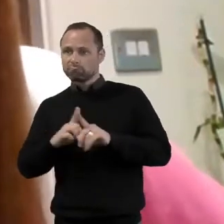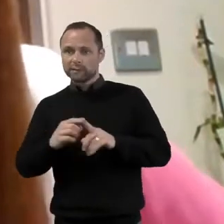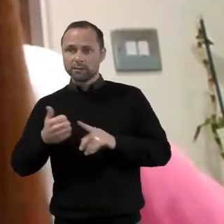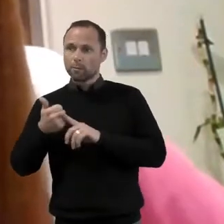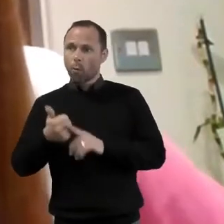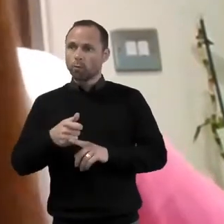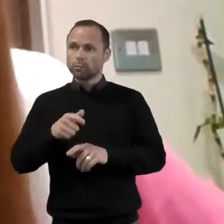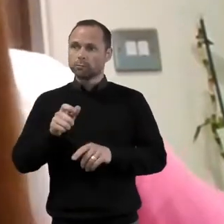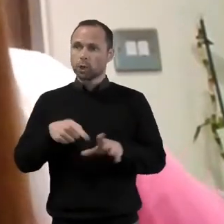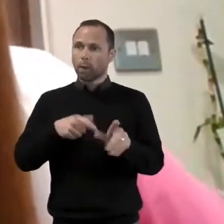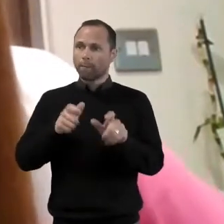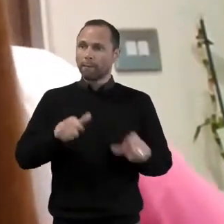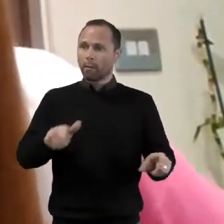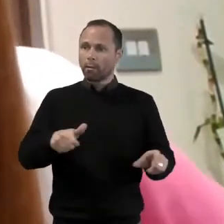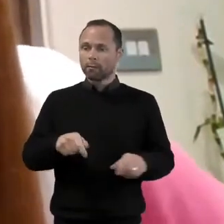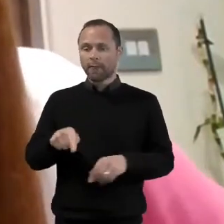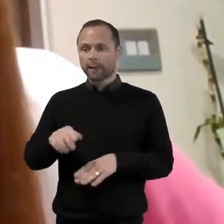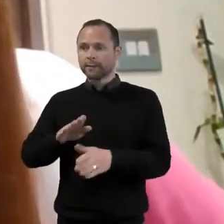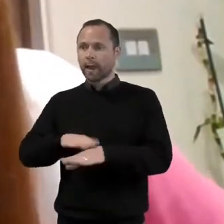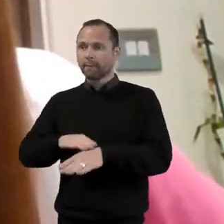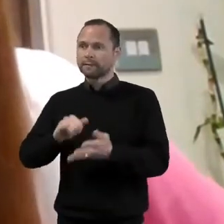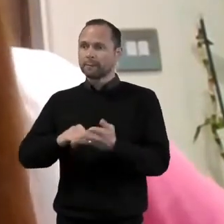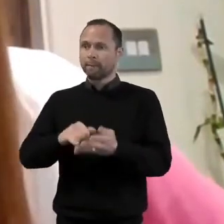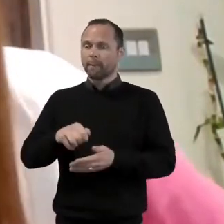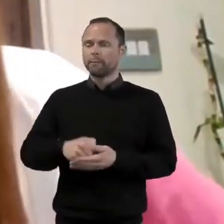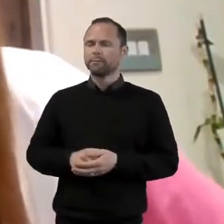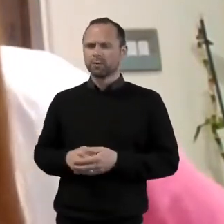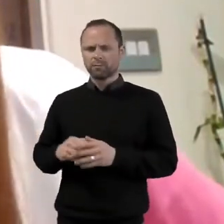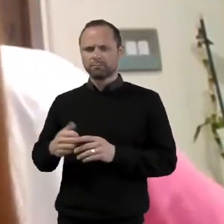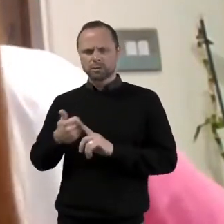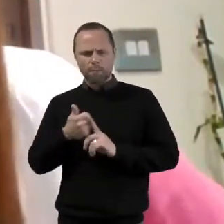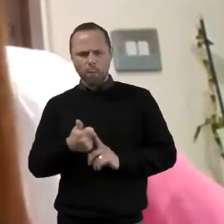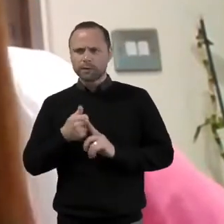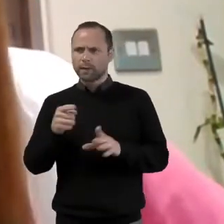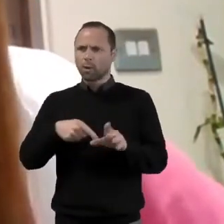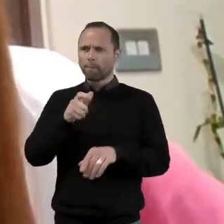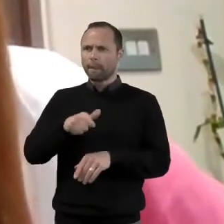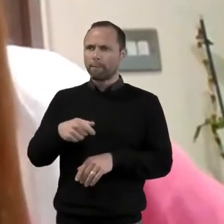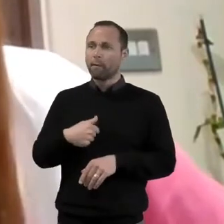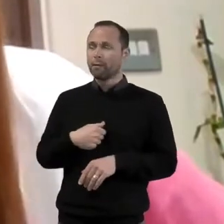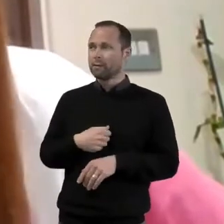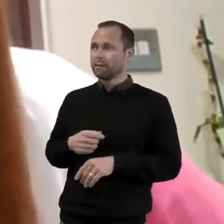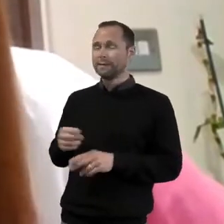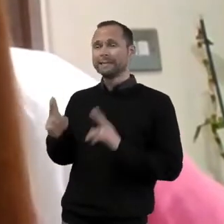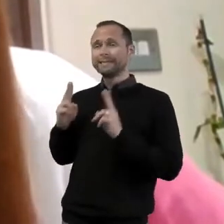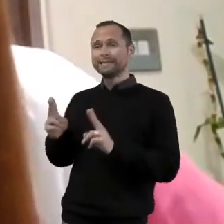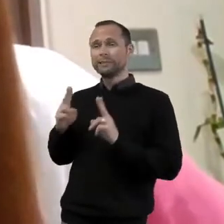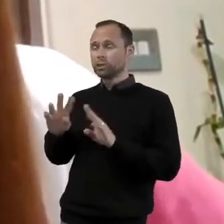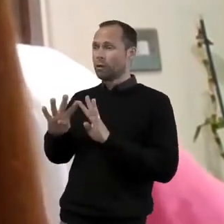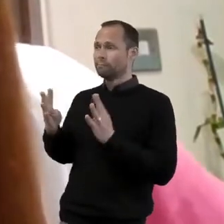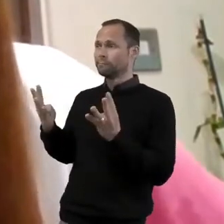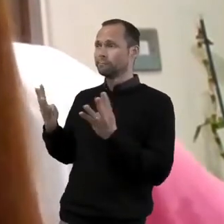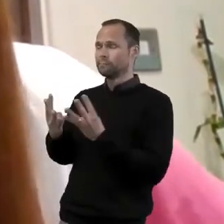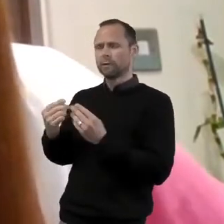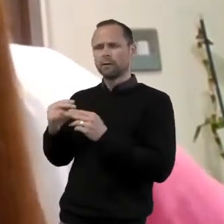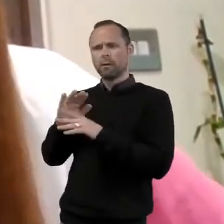Alongside our young people, the pressures that teachers are facing in this time is extensive.